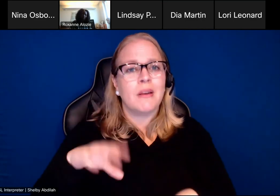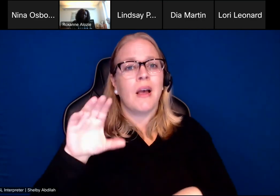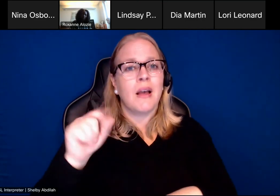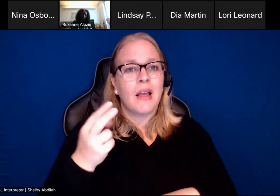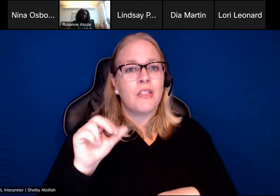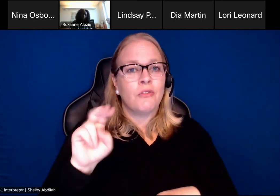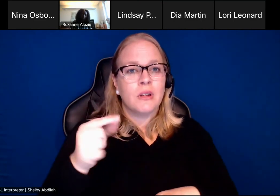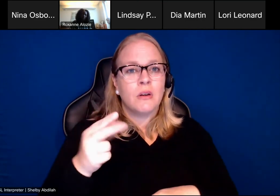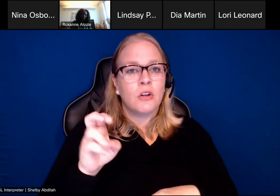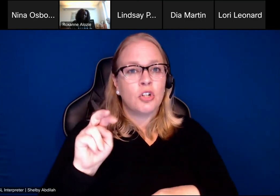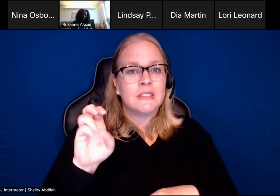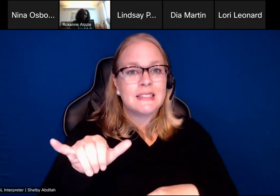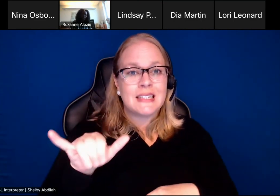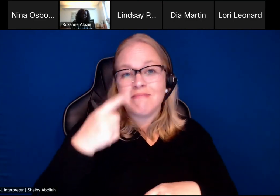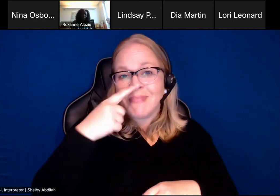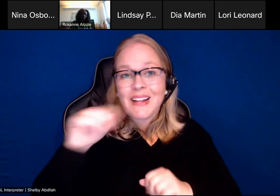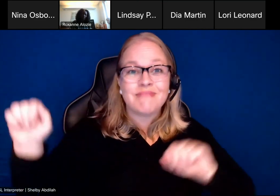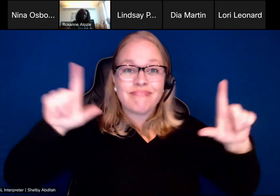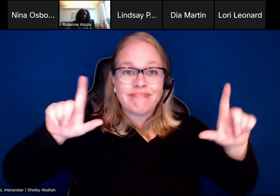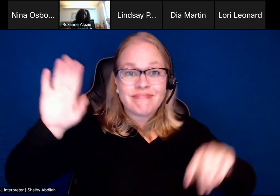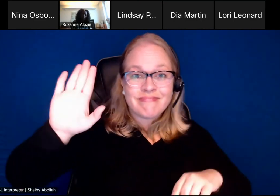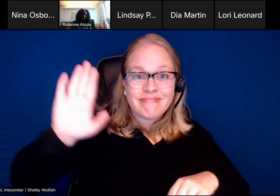can, we can see you and say hello.